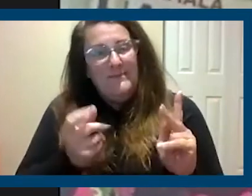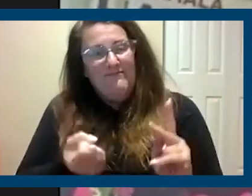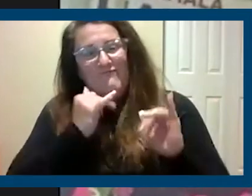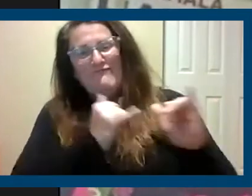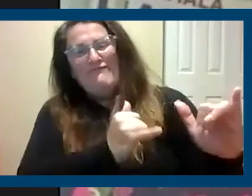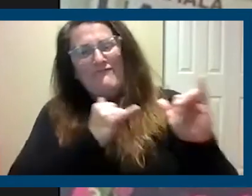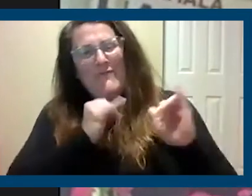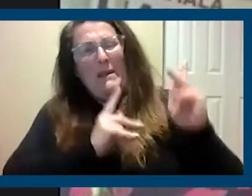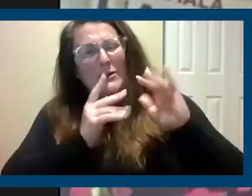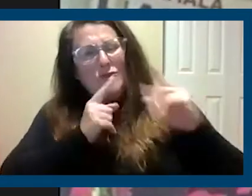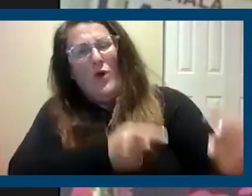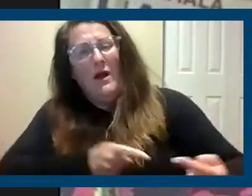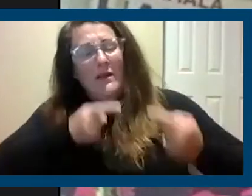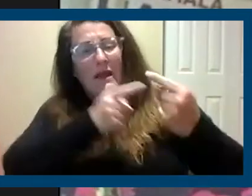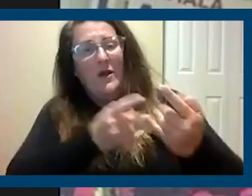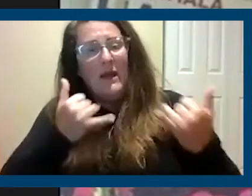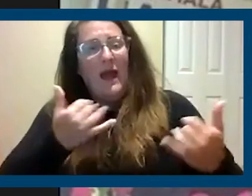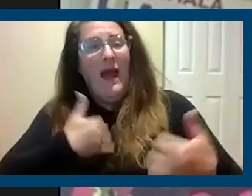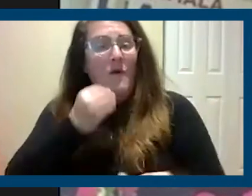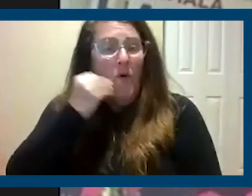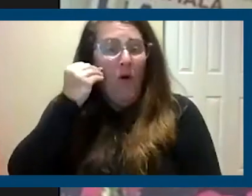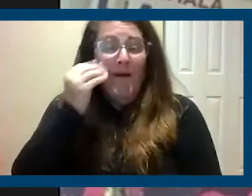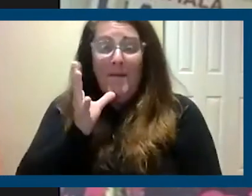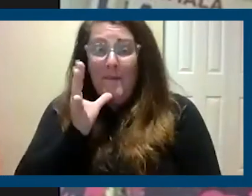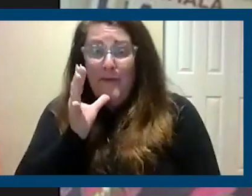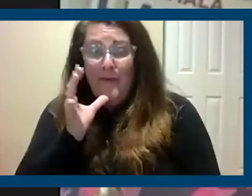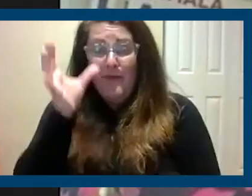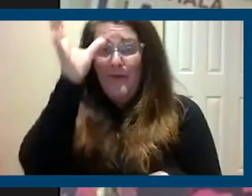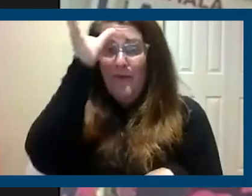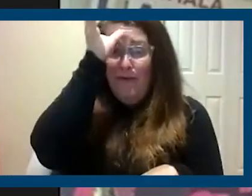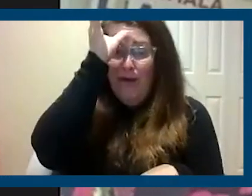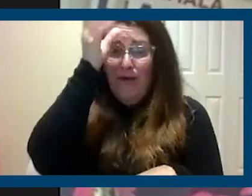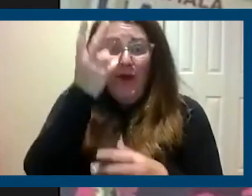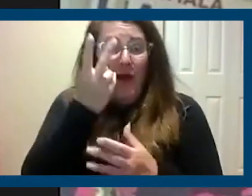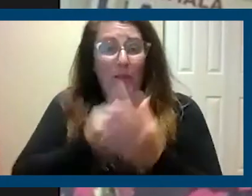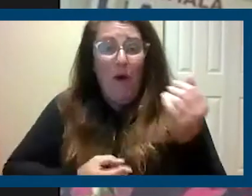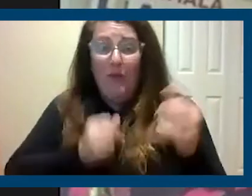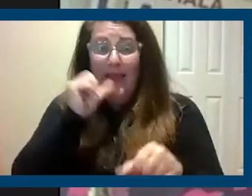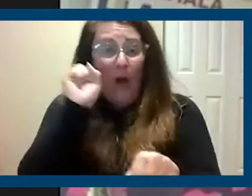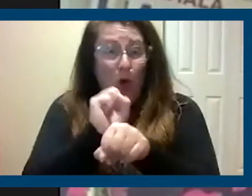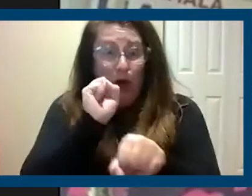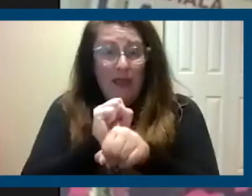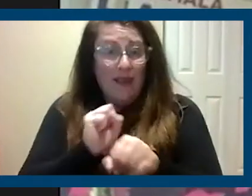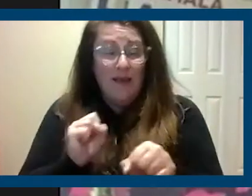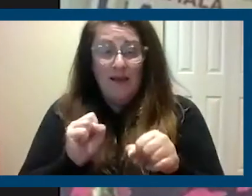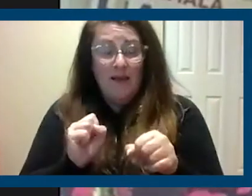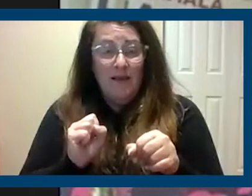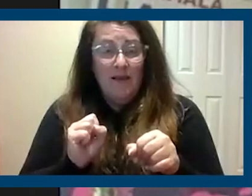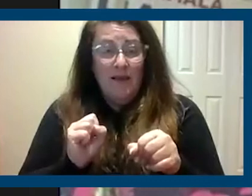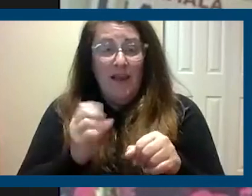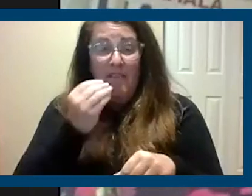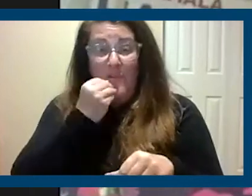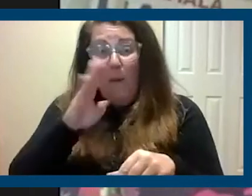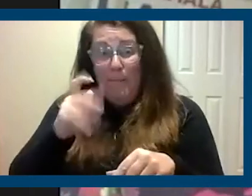struggling to where you have homes where the mother and the father, both are unemployed, they're having to go to food